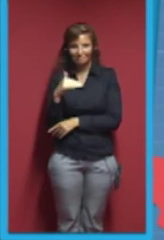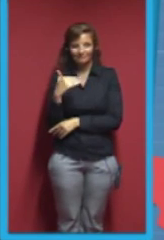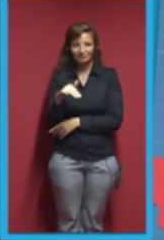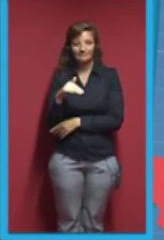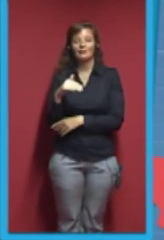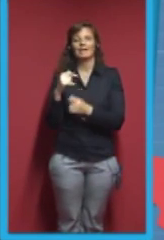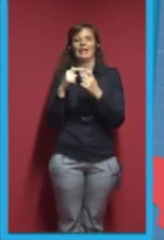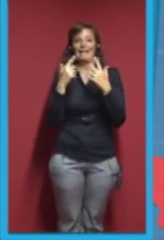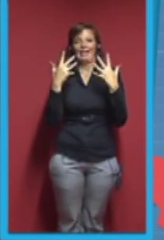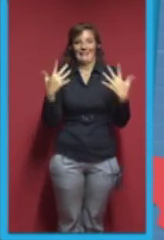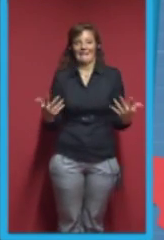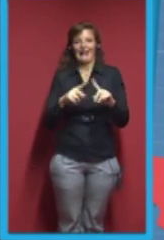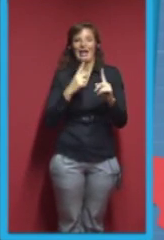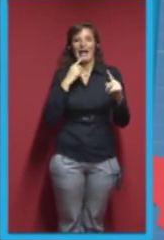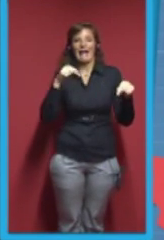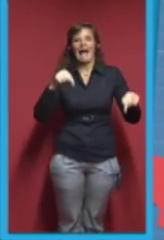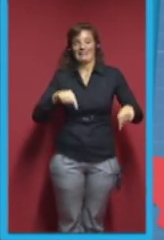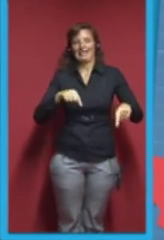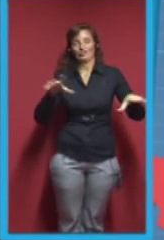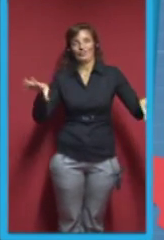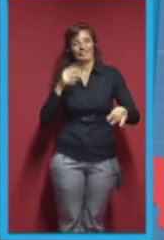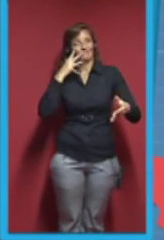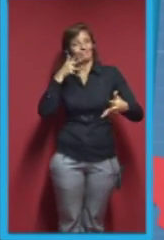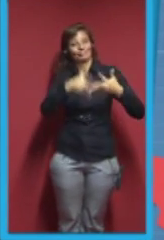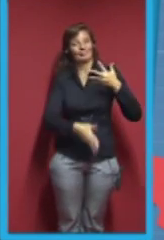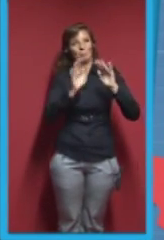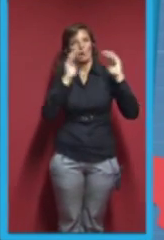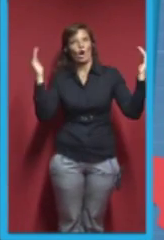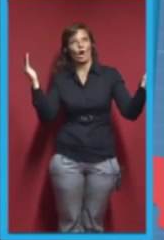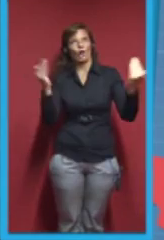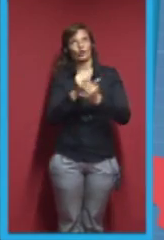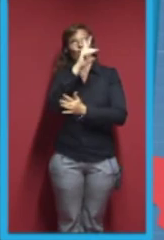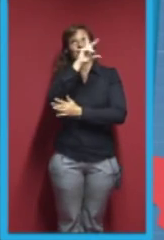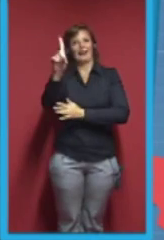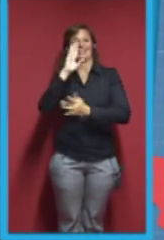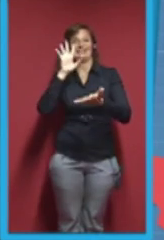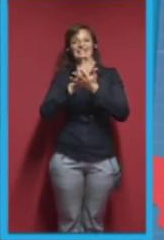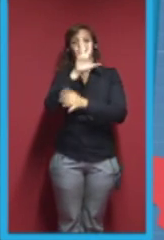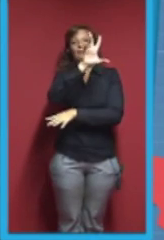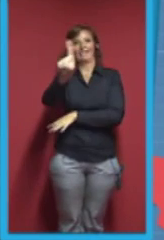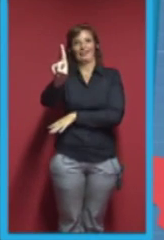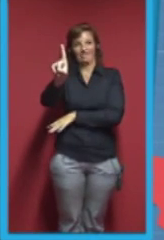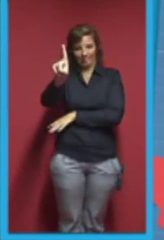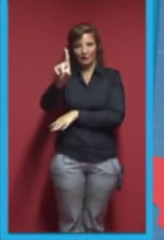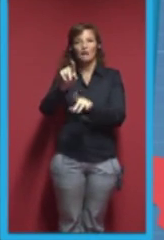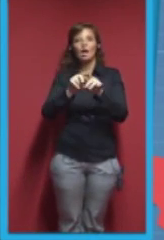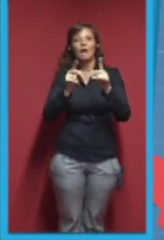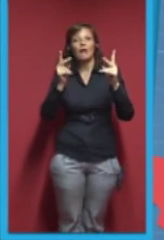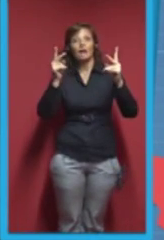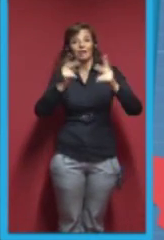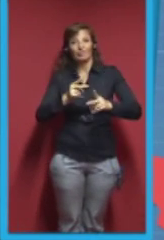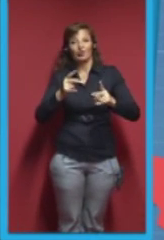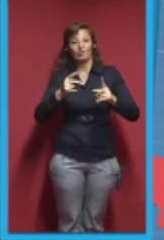We make it with a leader of a community, not just a maker, but a printer, as he says in the T-shirt, from Prague,